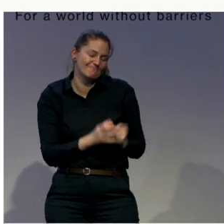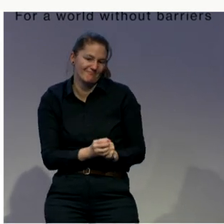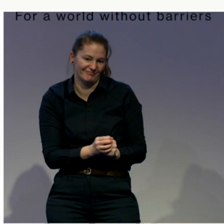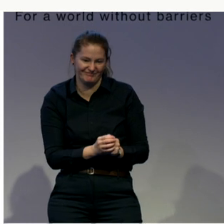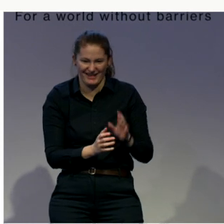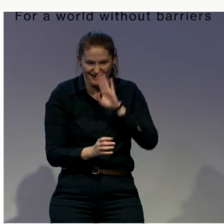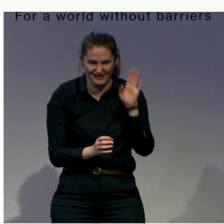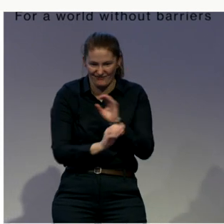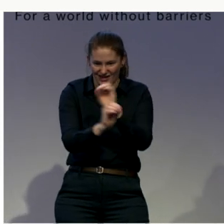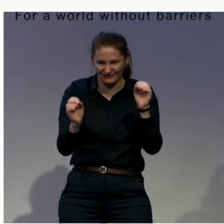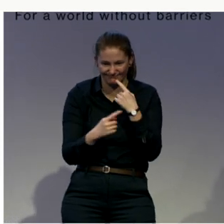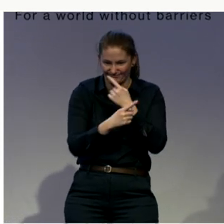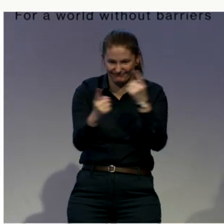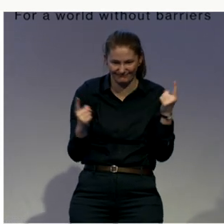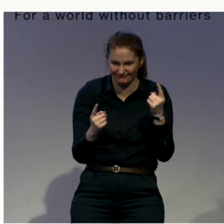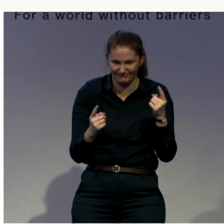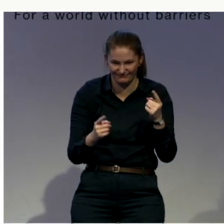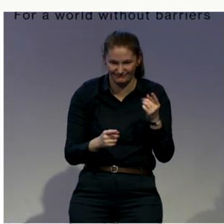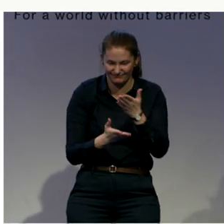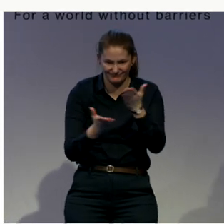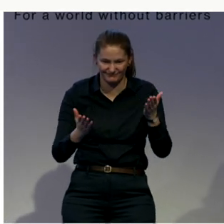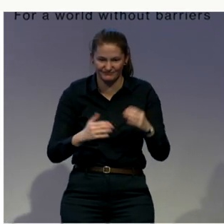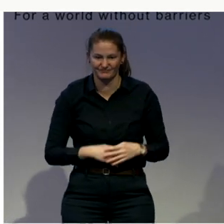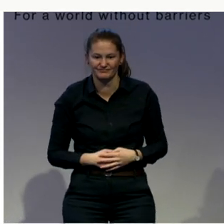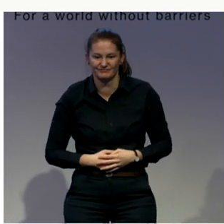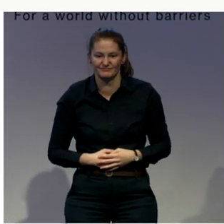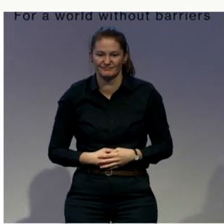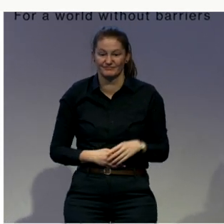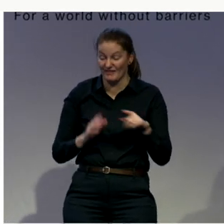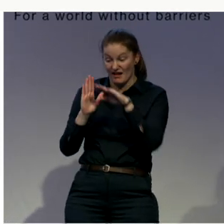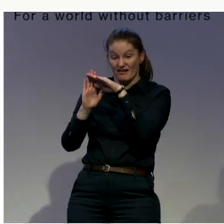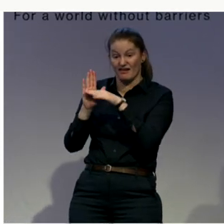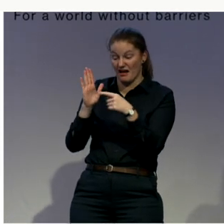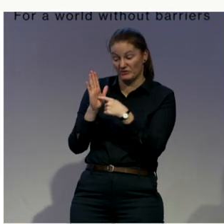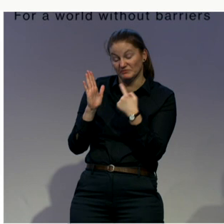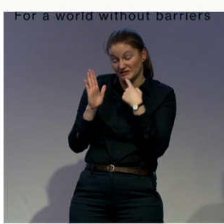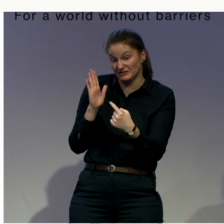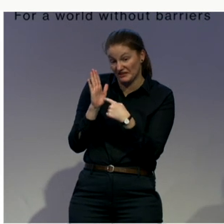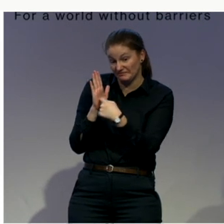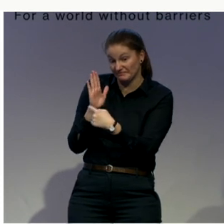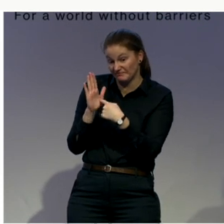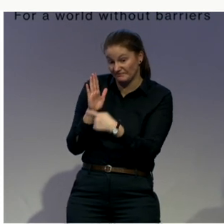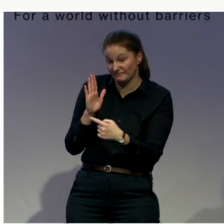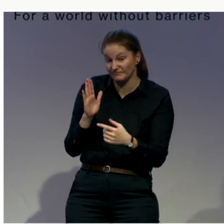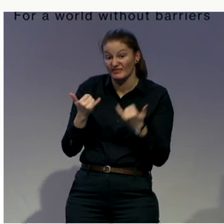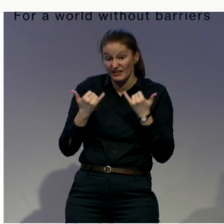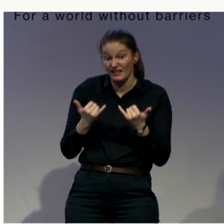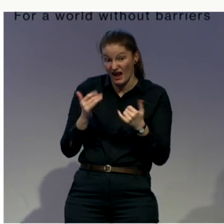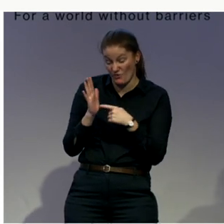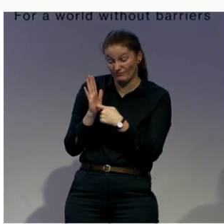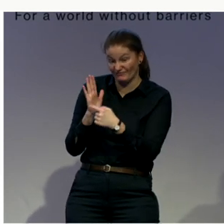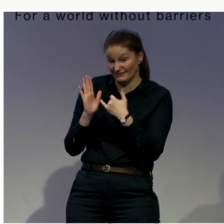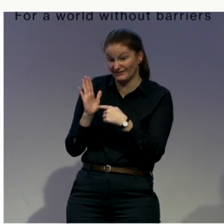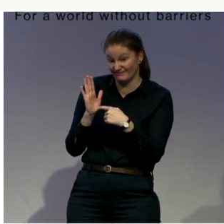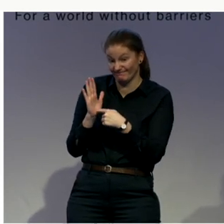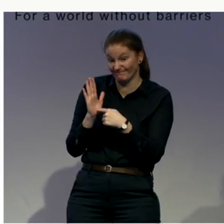we still have a civil commitment law in which you certainly can be detained, no, because of danger on self